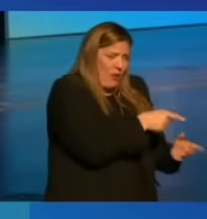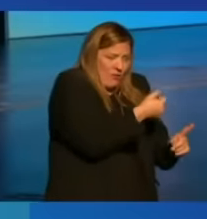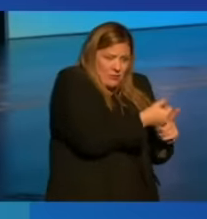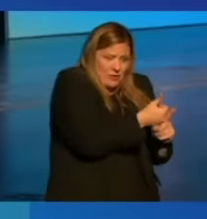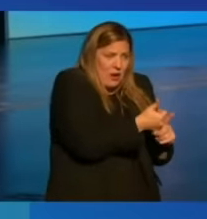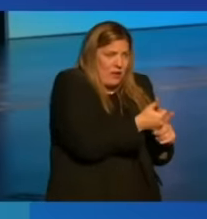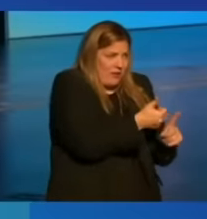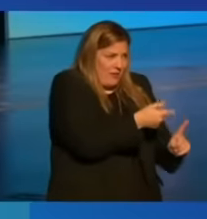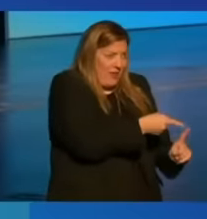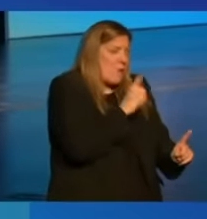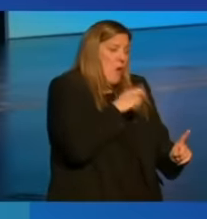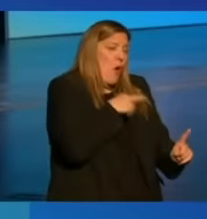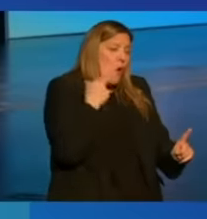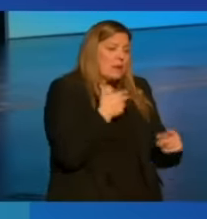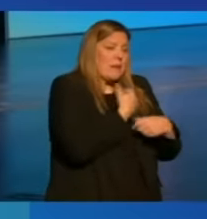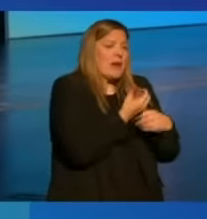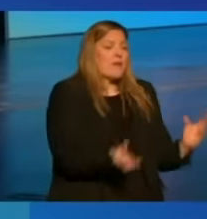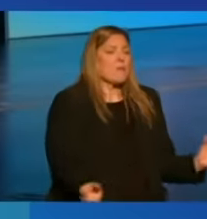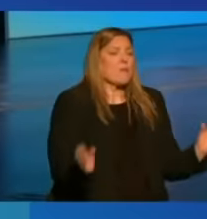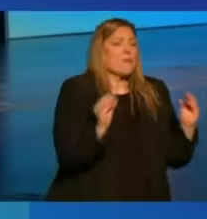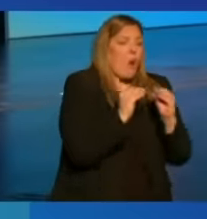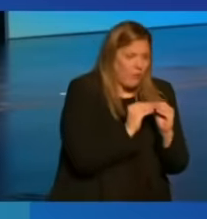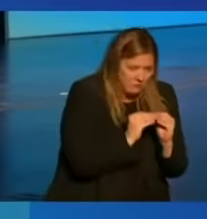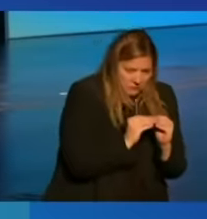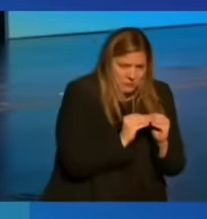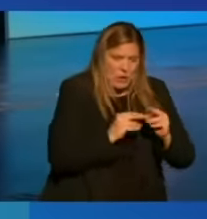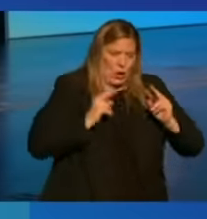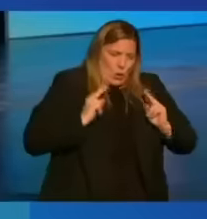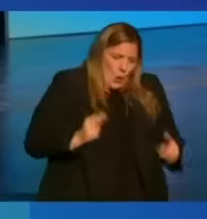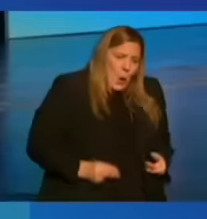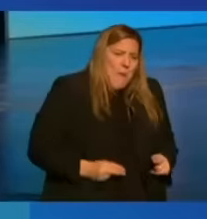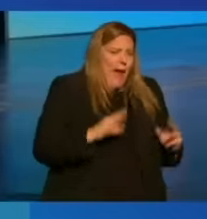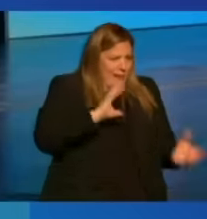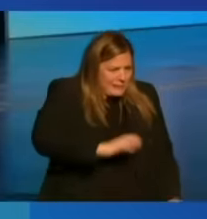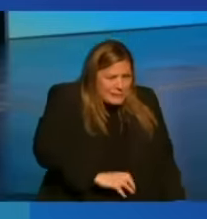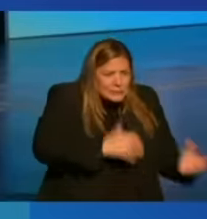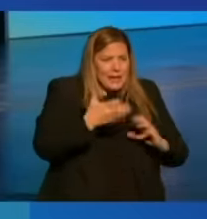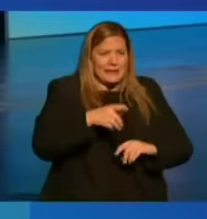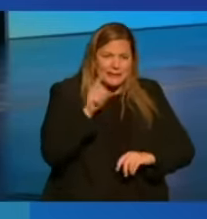creating an even greater humanitarian crisis.